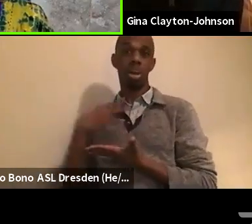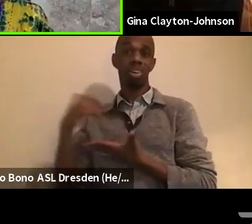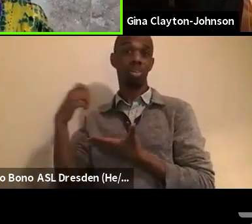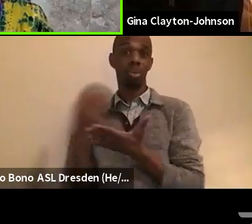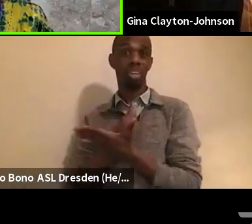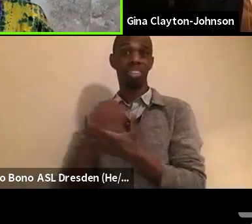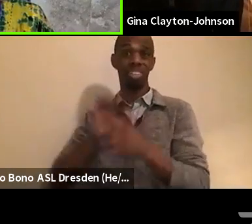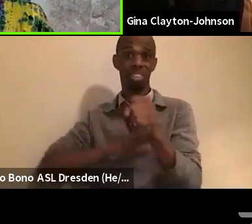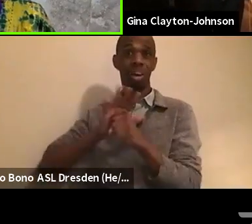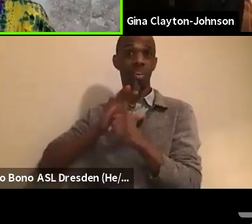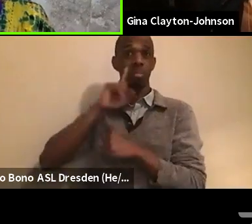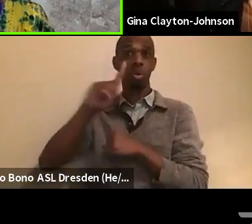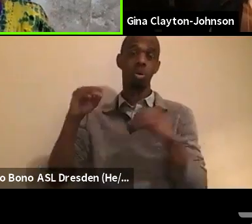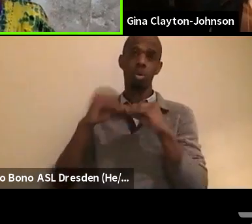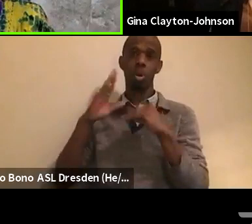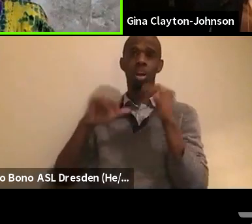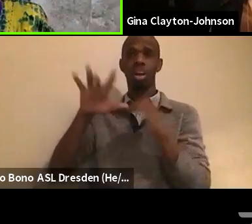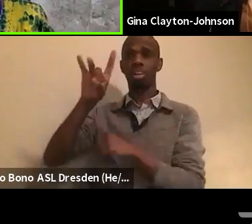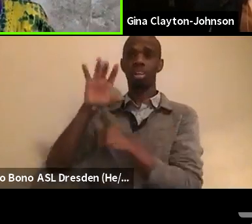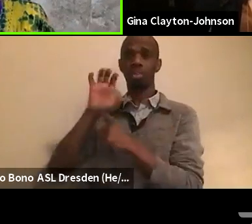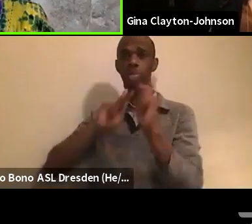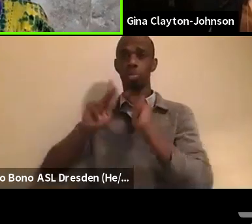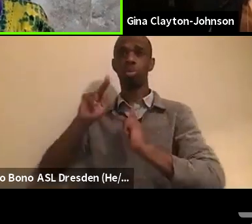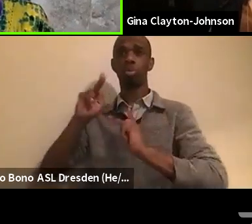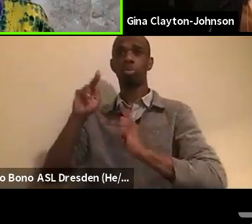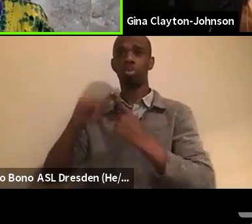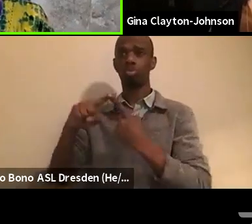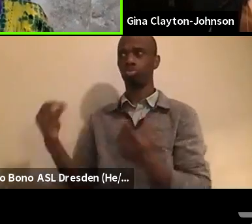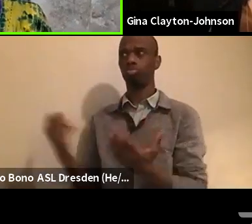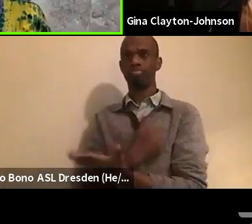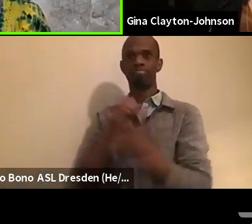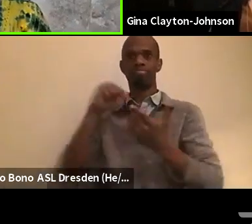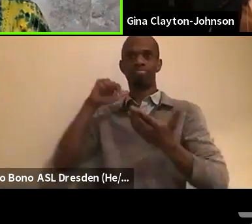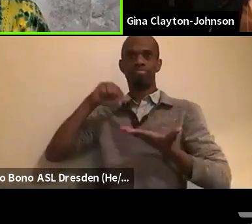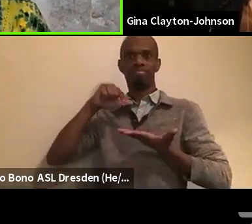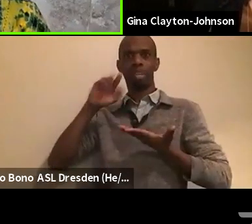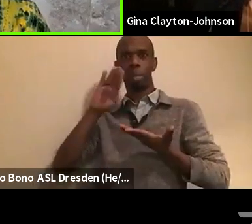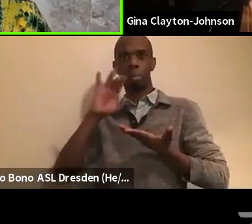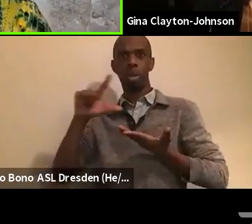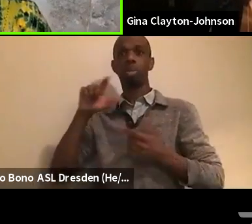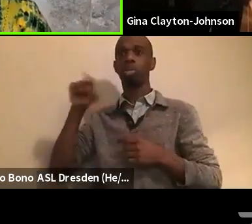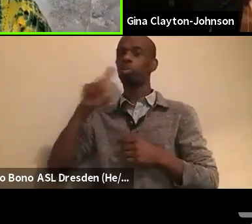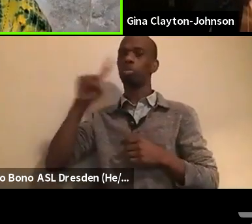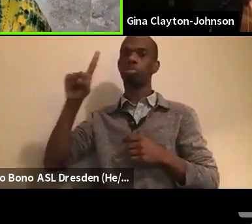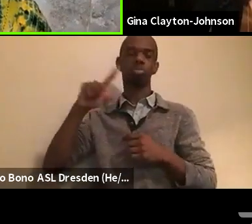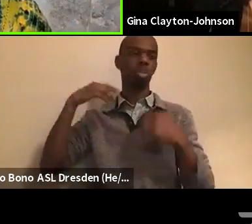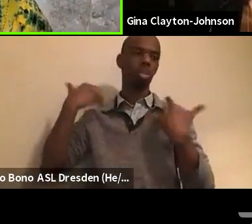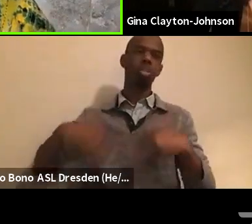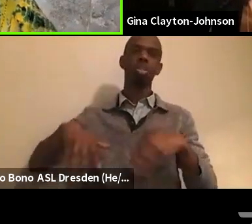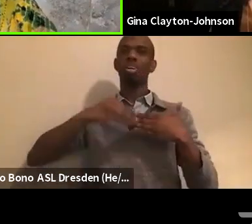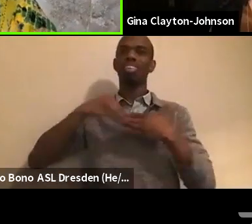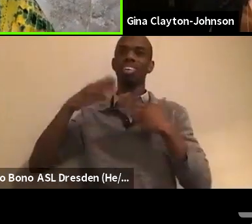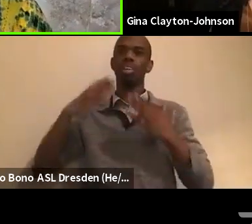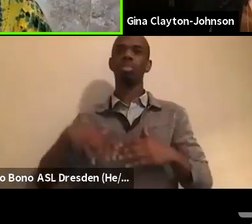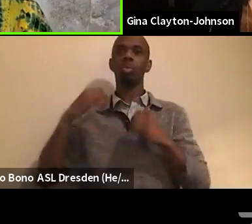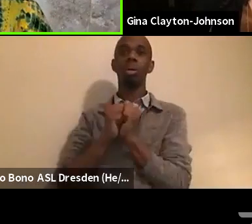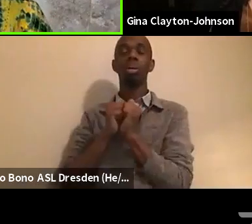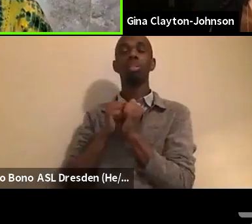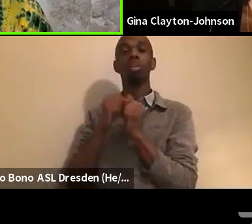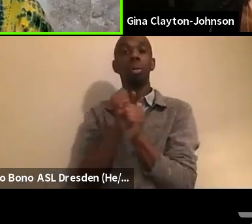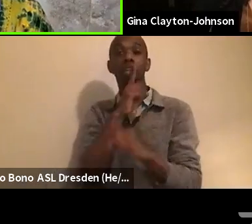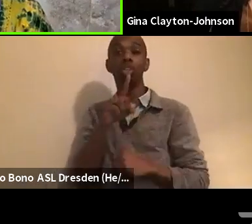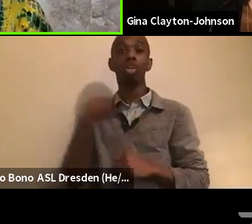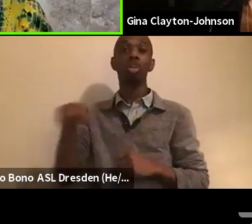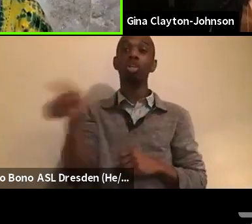universal basic income. You've been, you know, stalwart in making sure that, um, you expose,